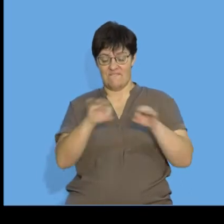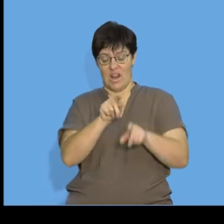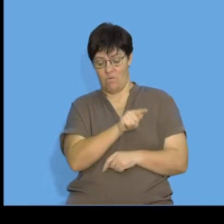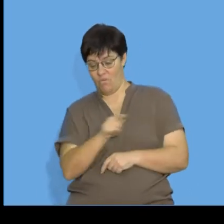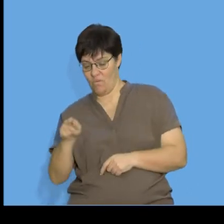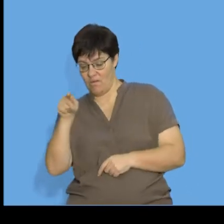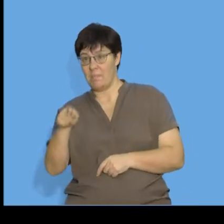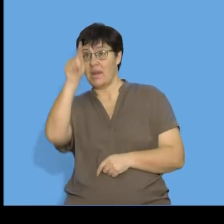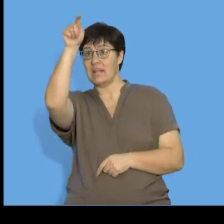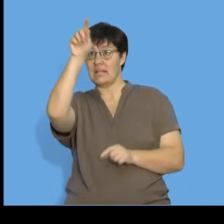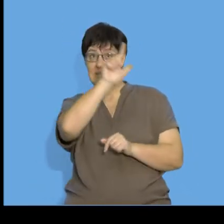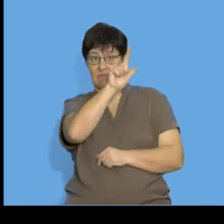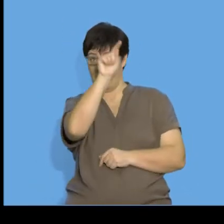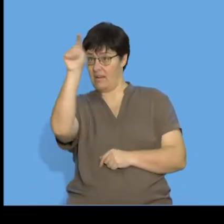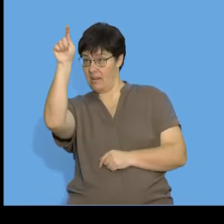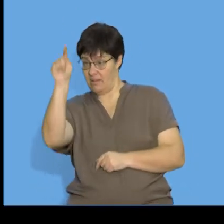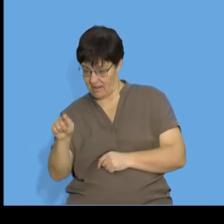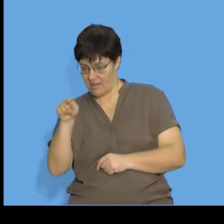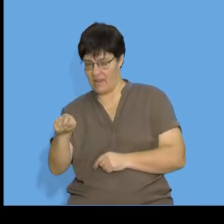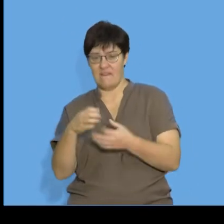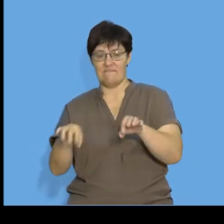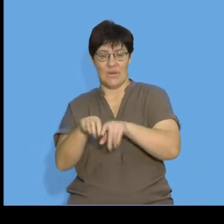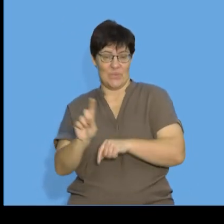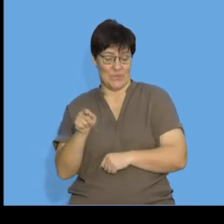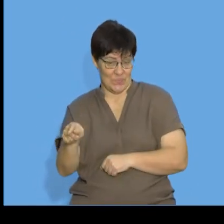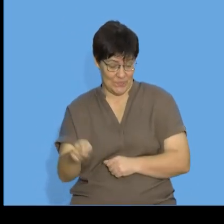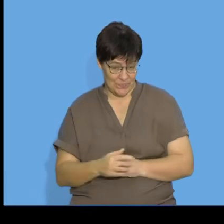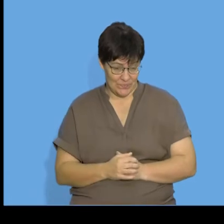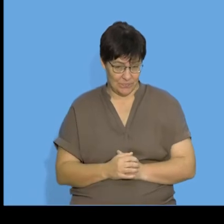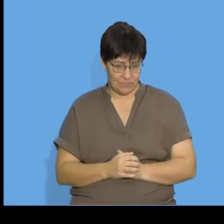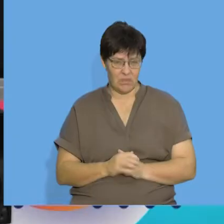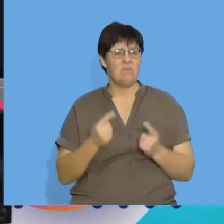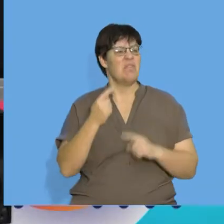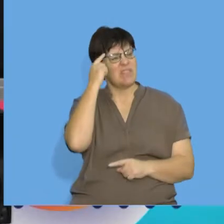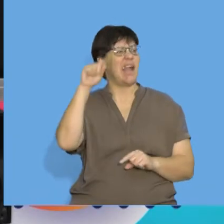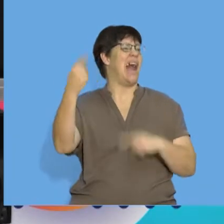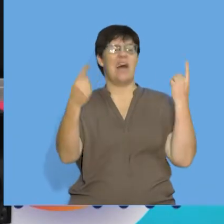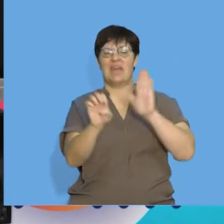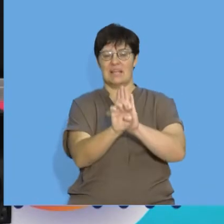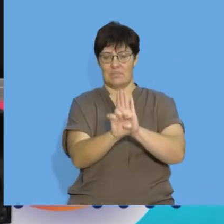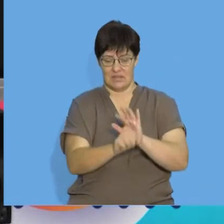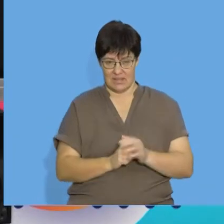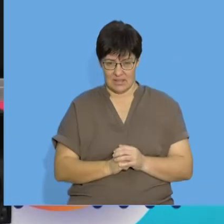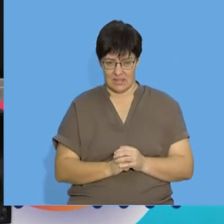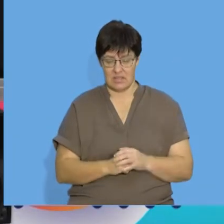is the term value. So, let's just think about some other hypothetical examples.